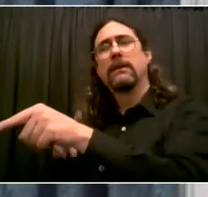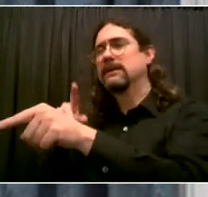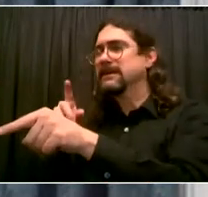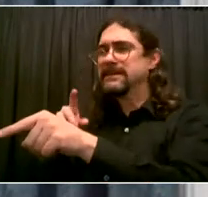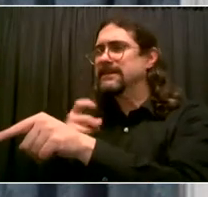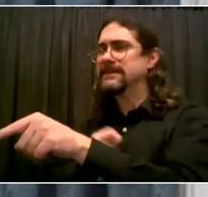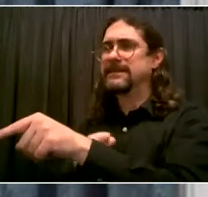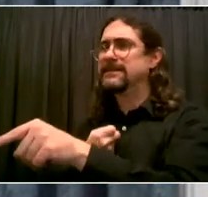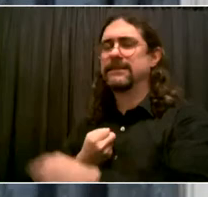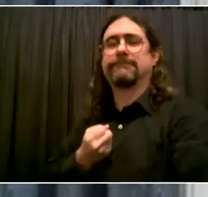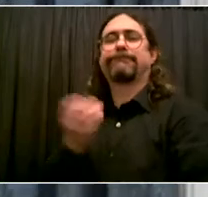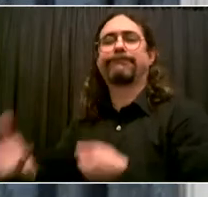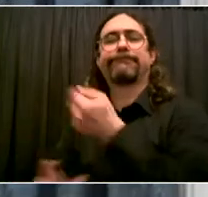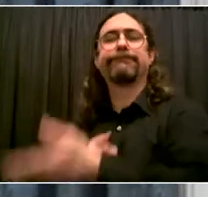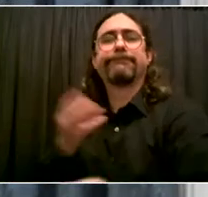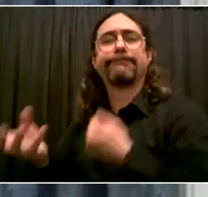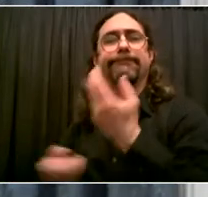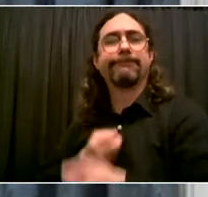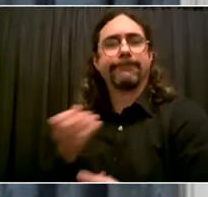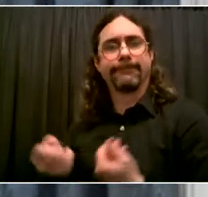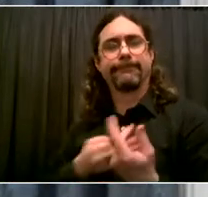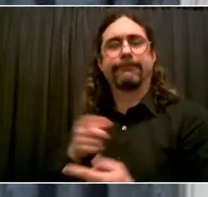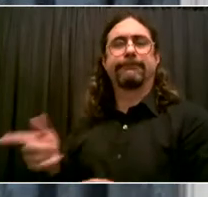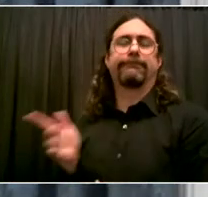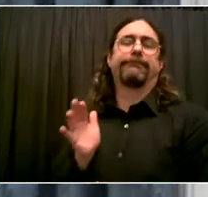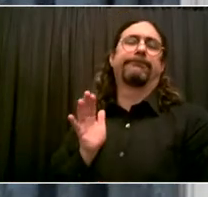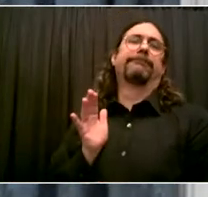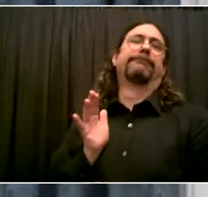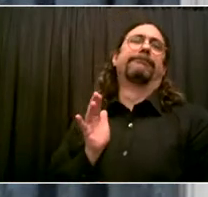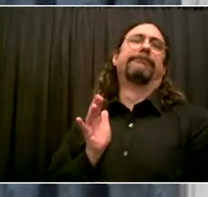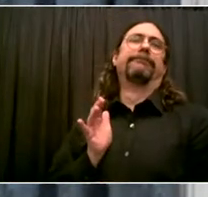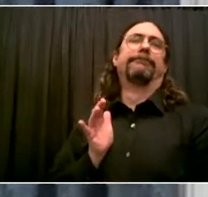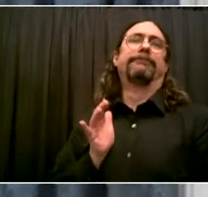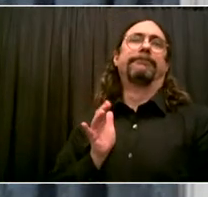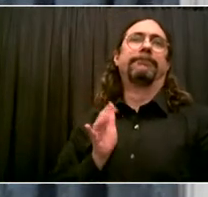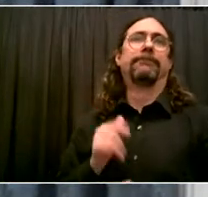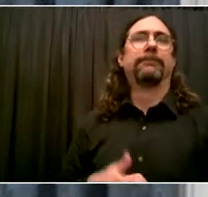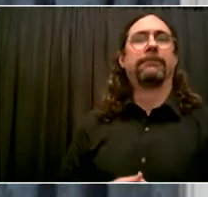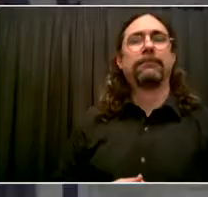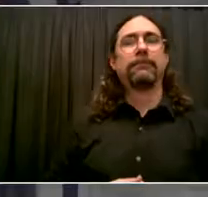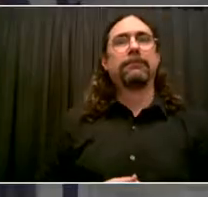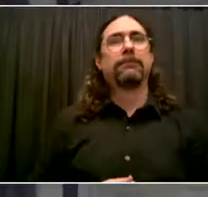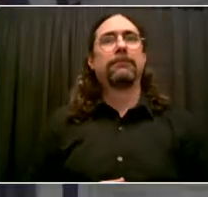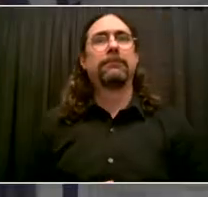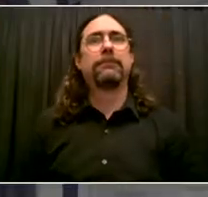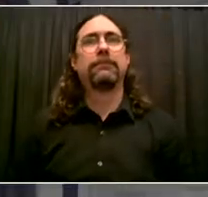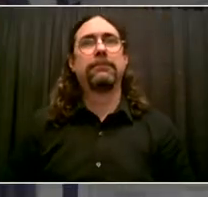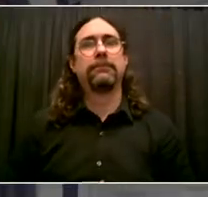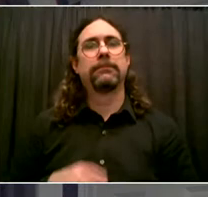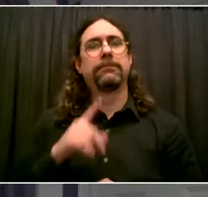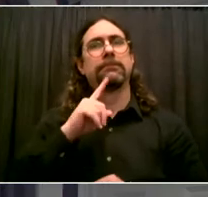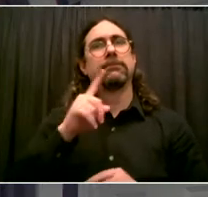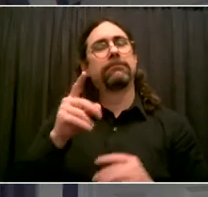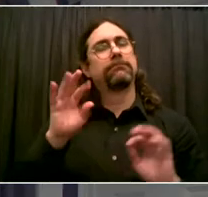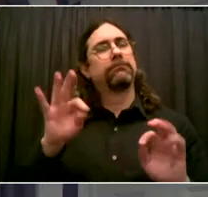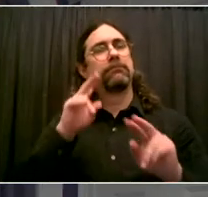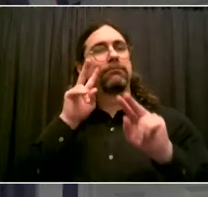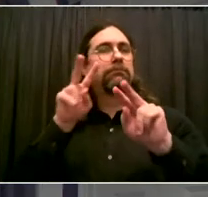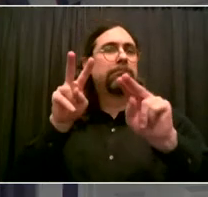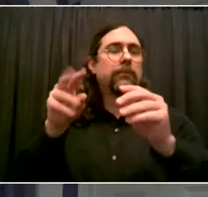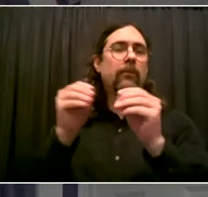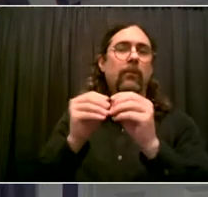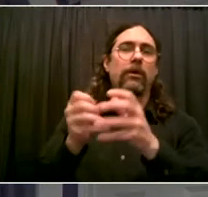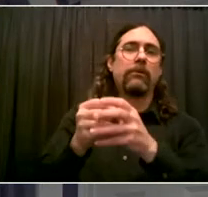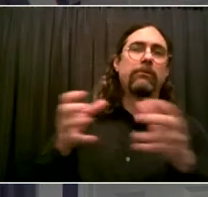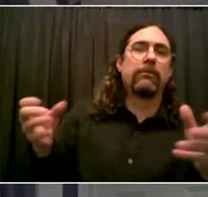this is exactly what will happen. Thank you. Thank you so much, Shirlane. And when you talk about the need to